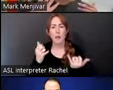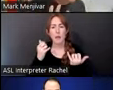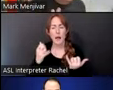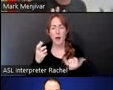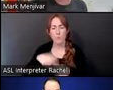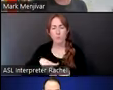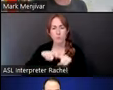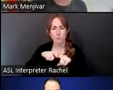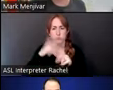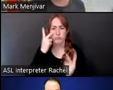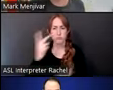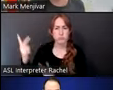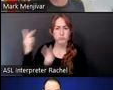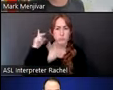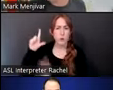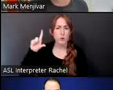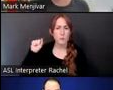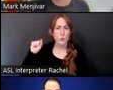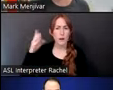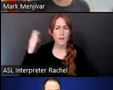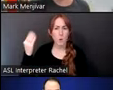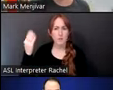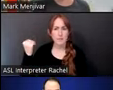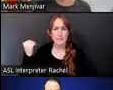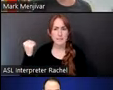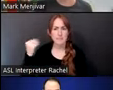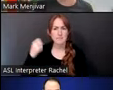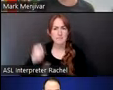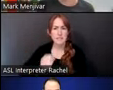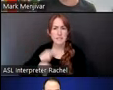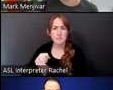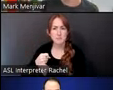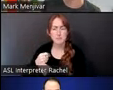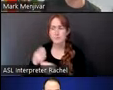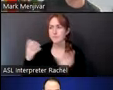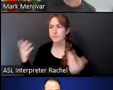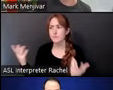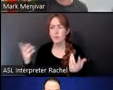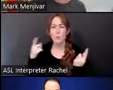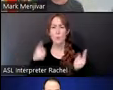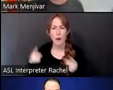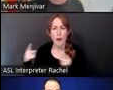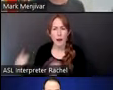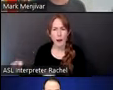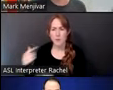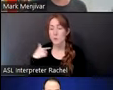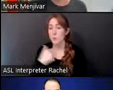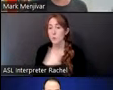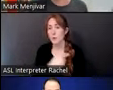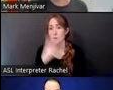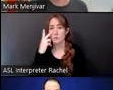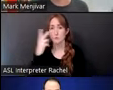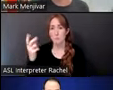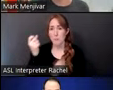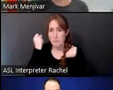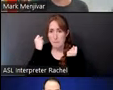so much of what was, you know, filling the headlines at the time, right? We saw tens of thousands of families, young